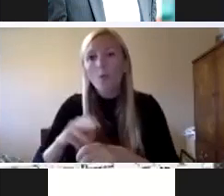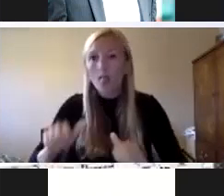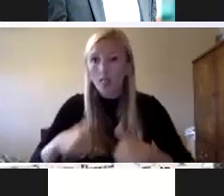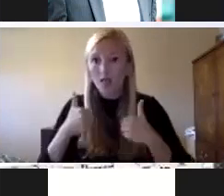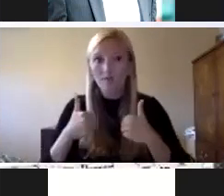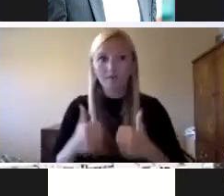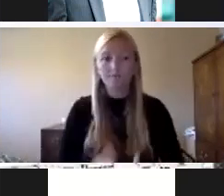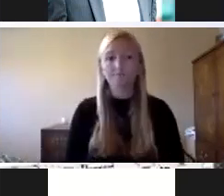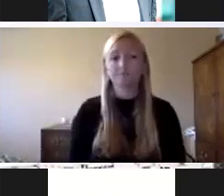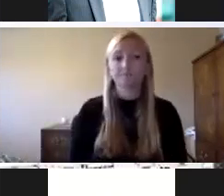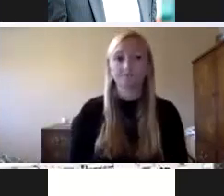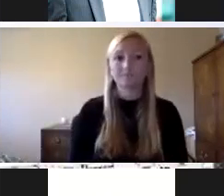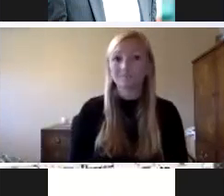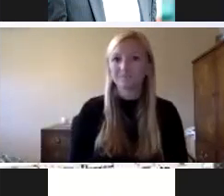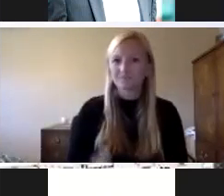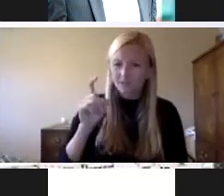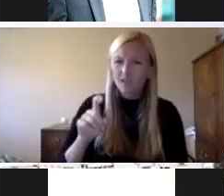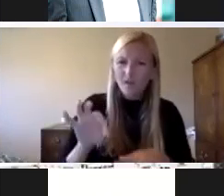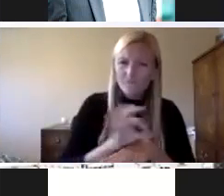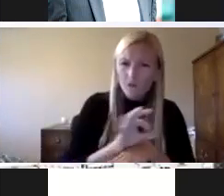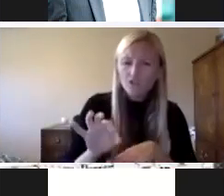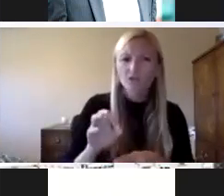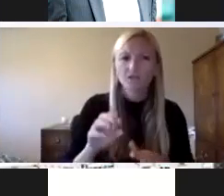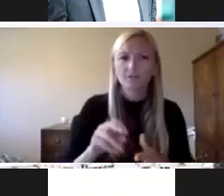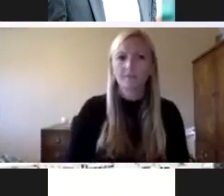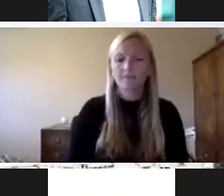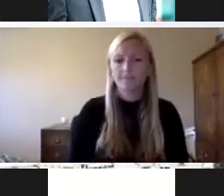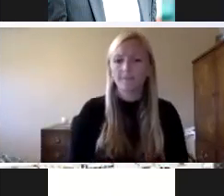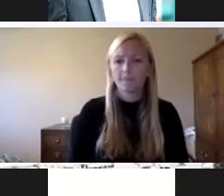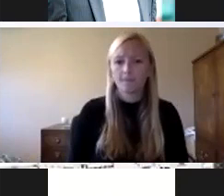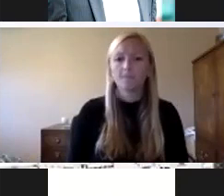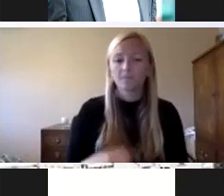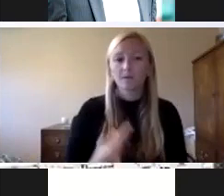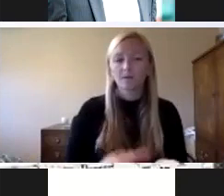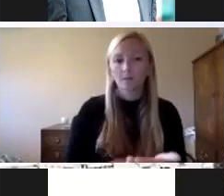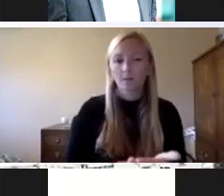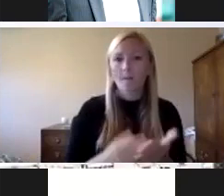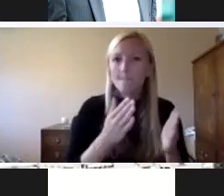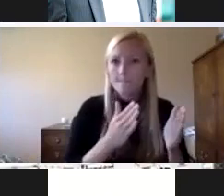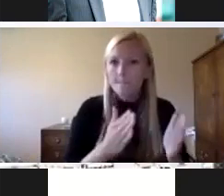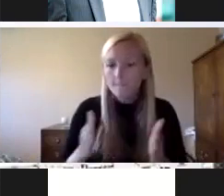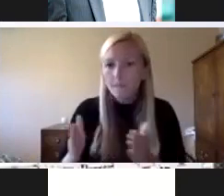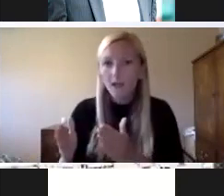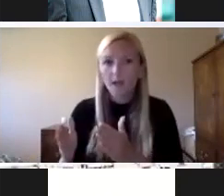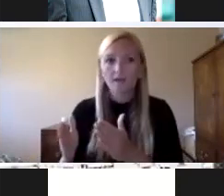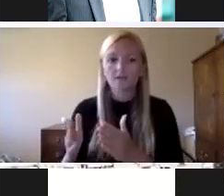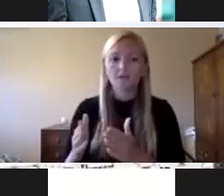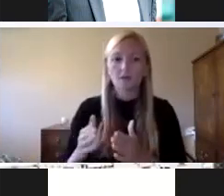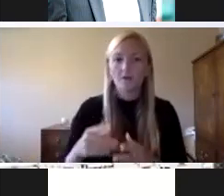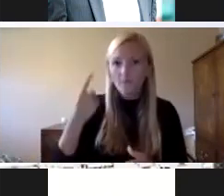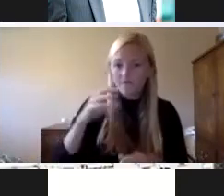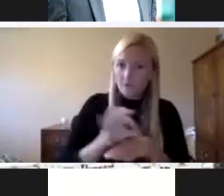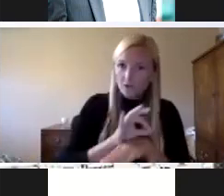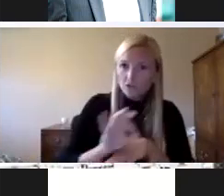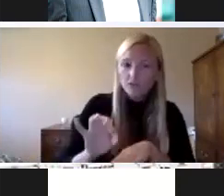When I say essential functions and elements, we talk about this as being plans and procedures and mission essential functions. So